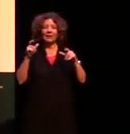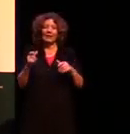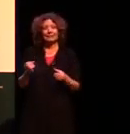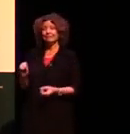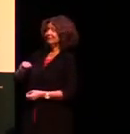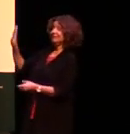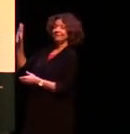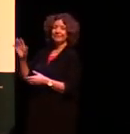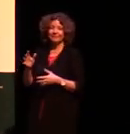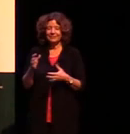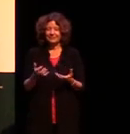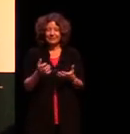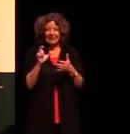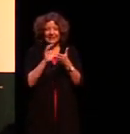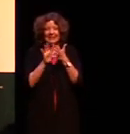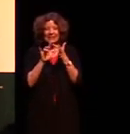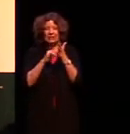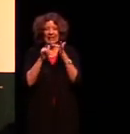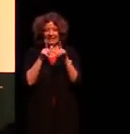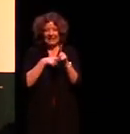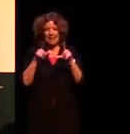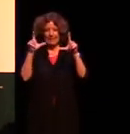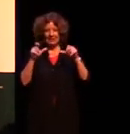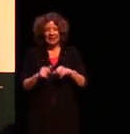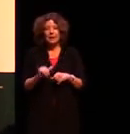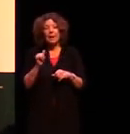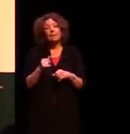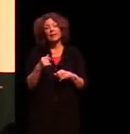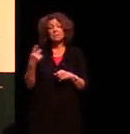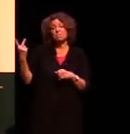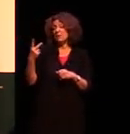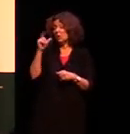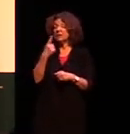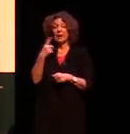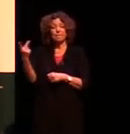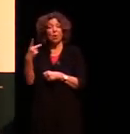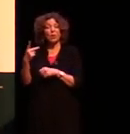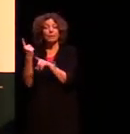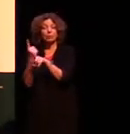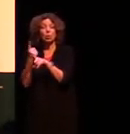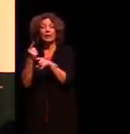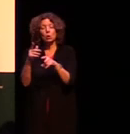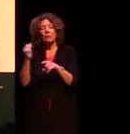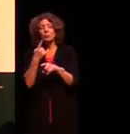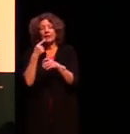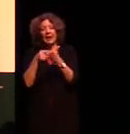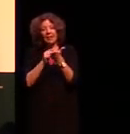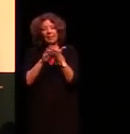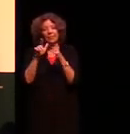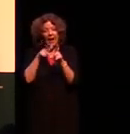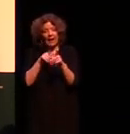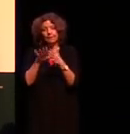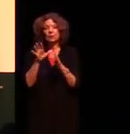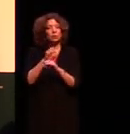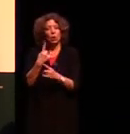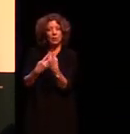I got off the internet we would just you might say well they are talking you have to use the pronoun they because there's more